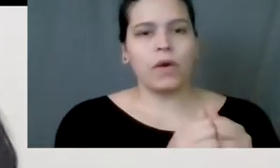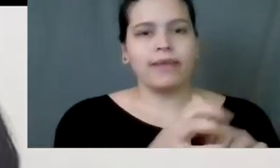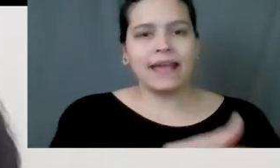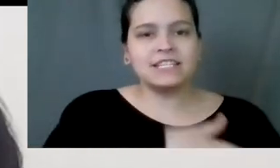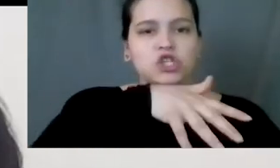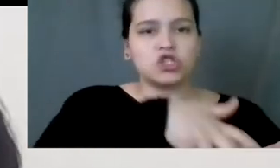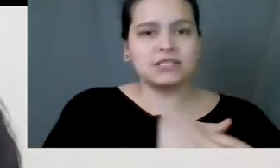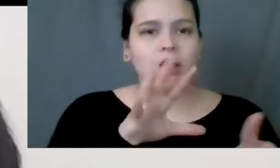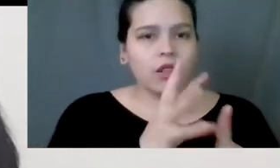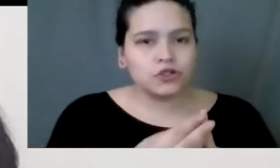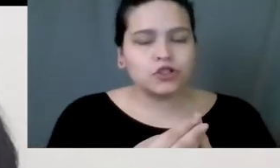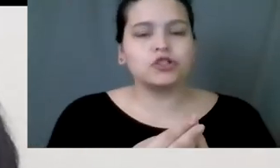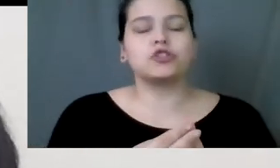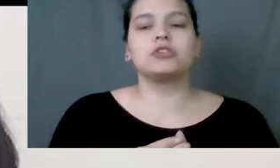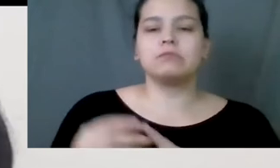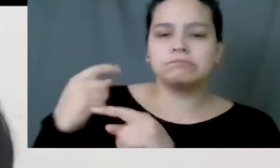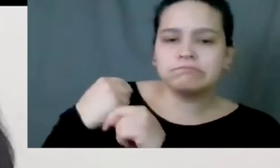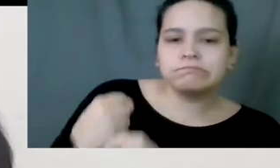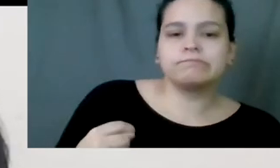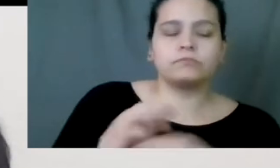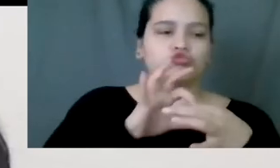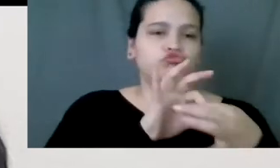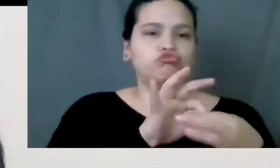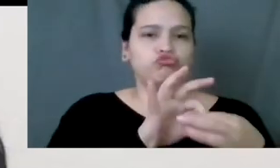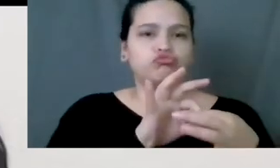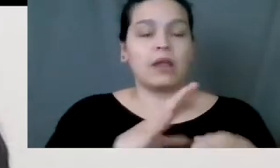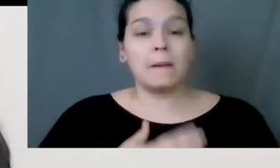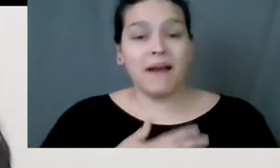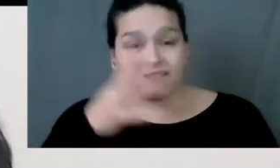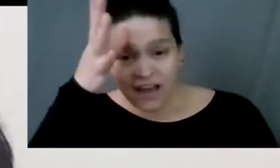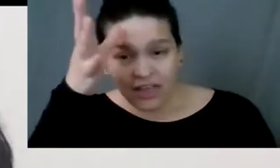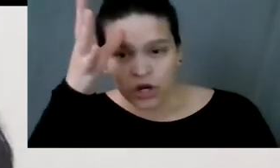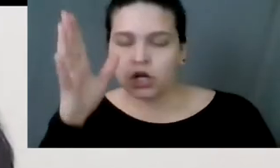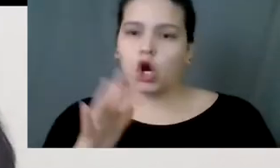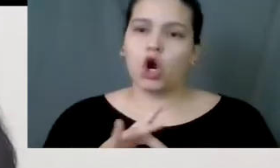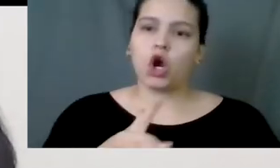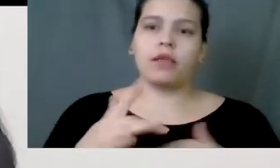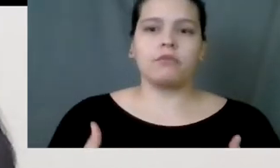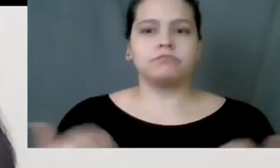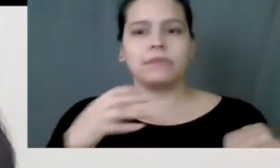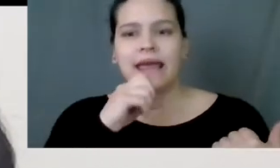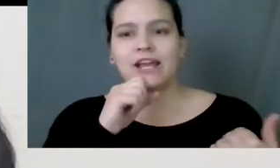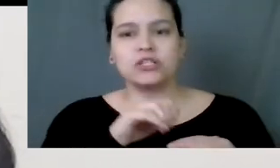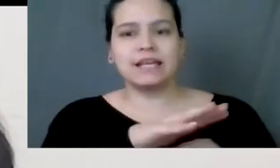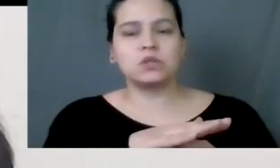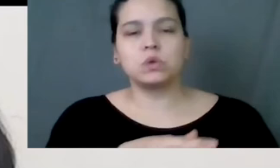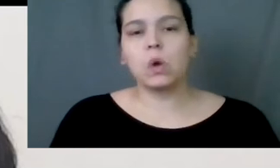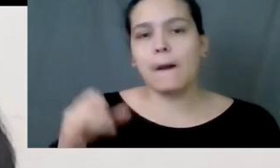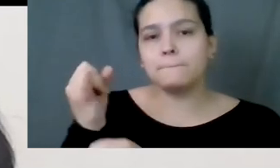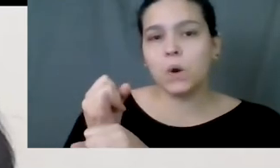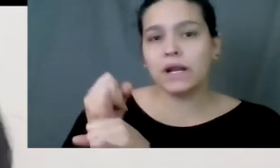culture and heritage. My father, at a very early age, was sent to a boarding school